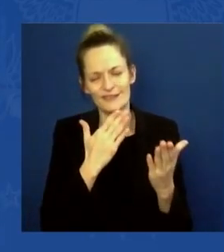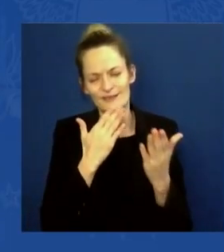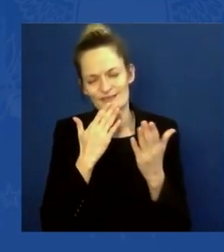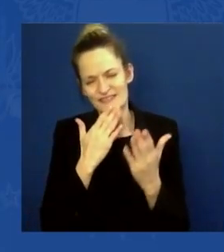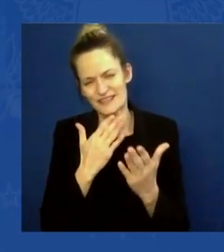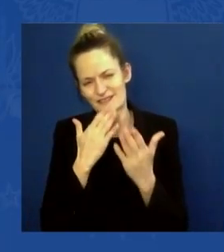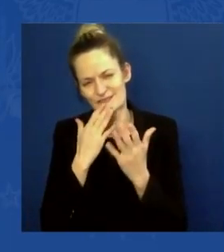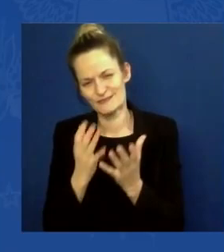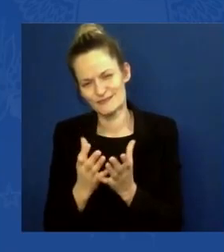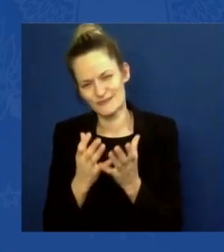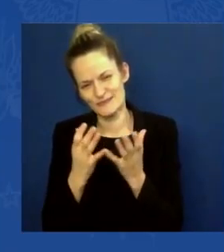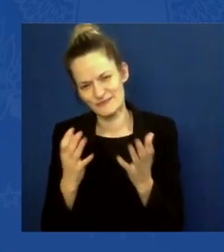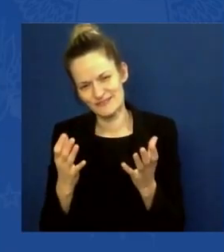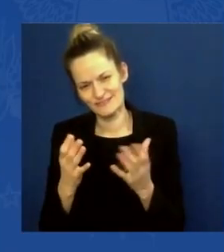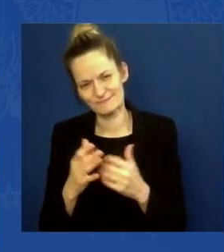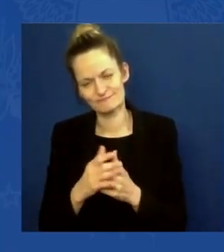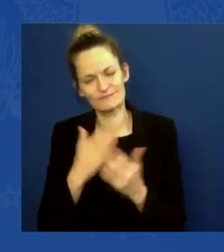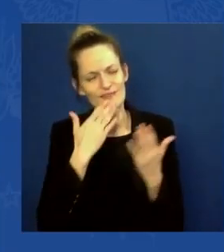Governor,